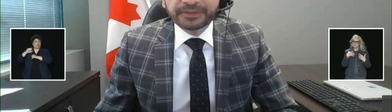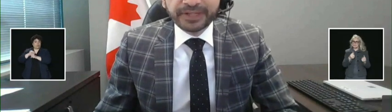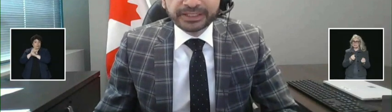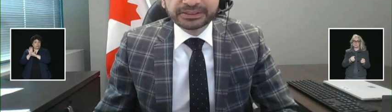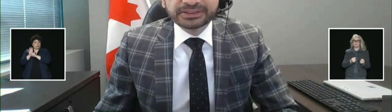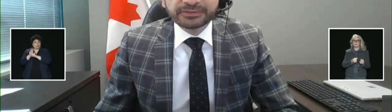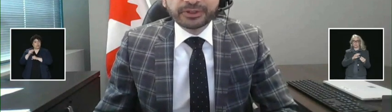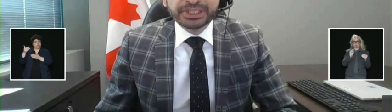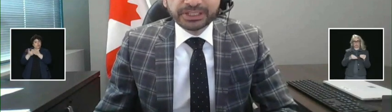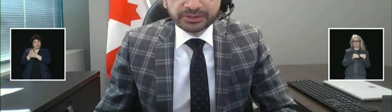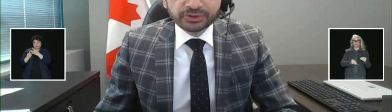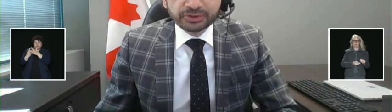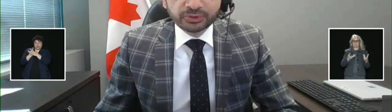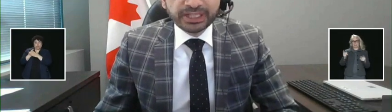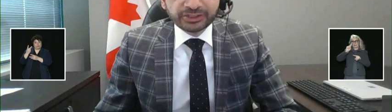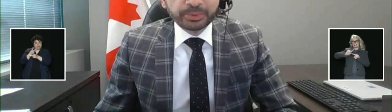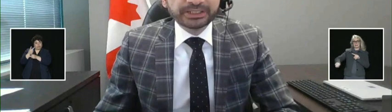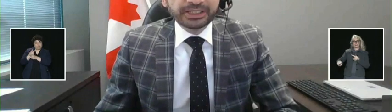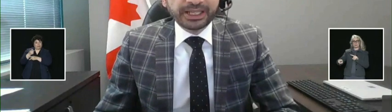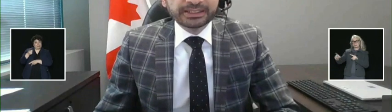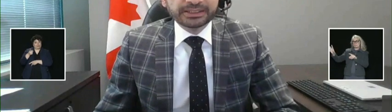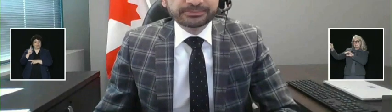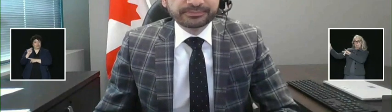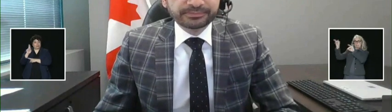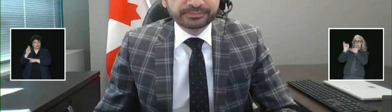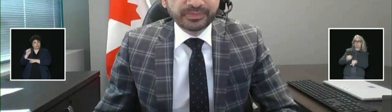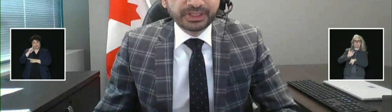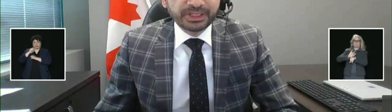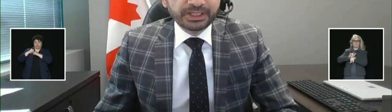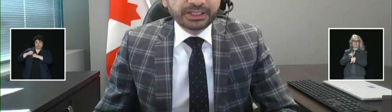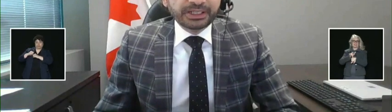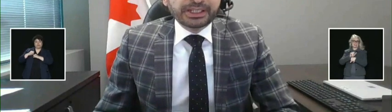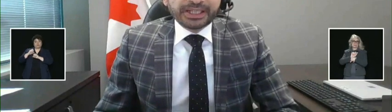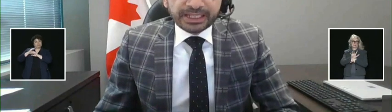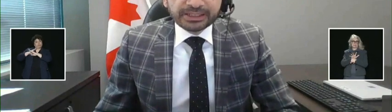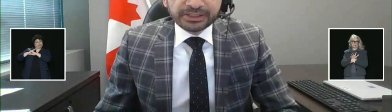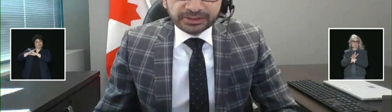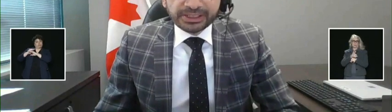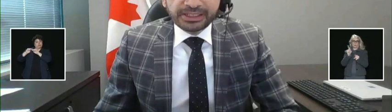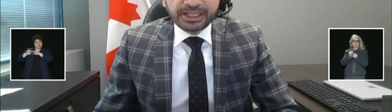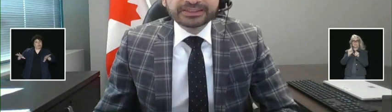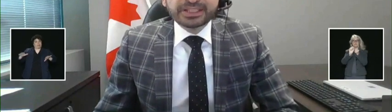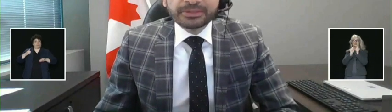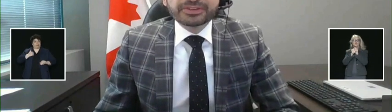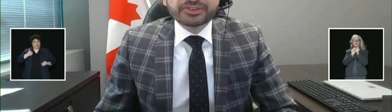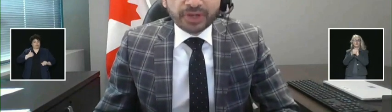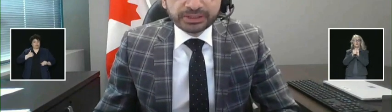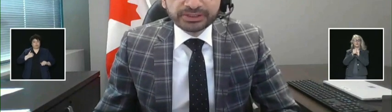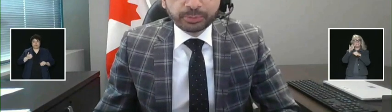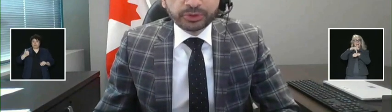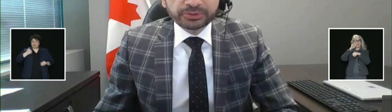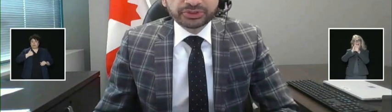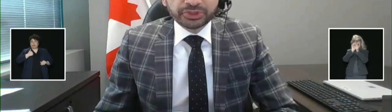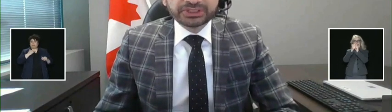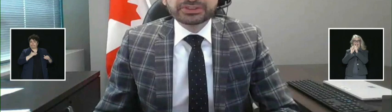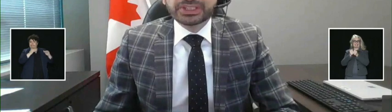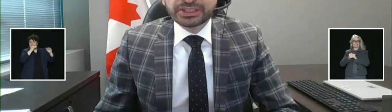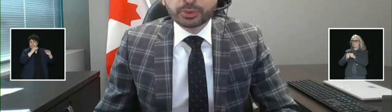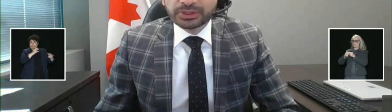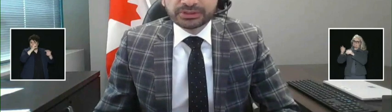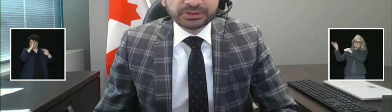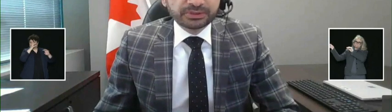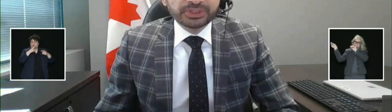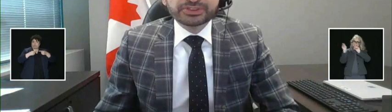of the virus from being introduced and spread in Canada. Canada currently has some of the strongest border